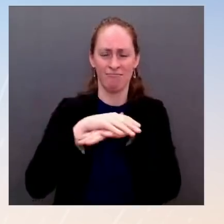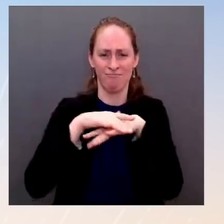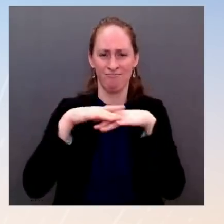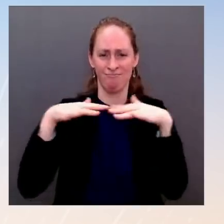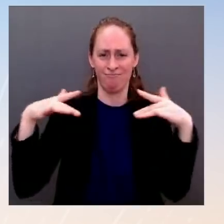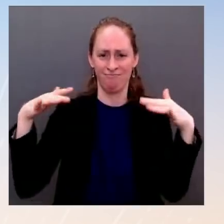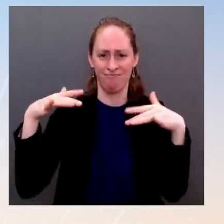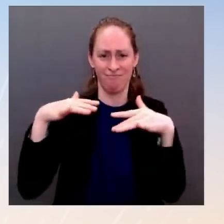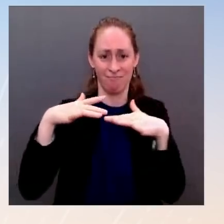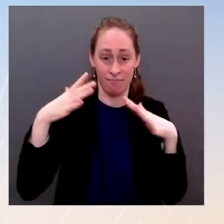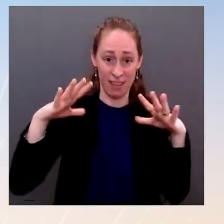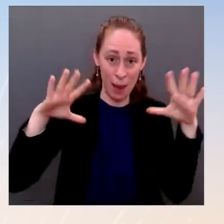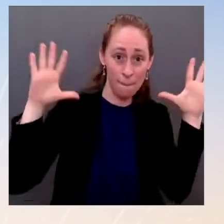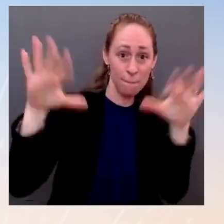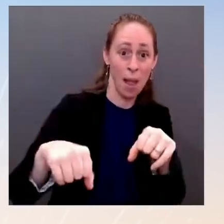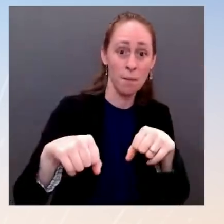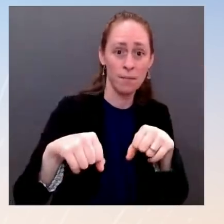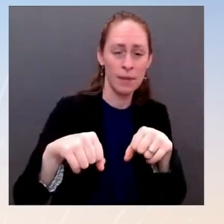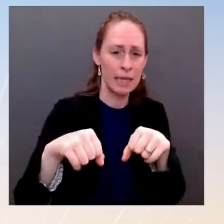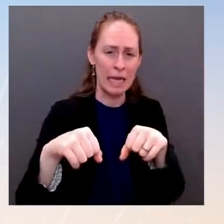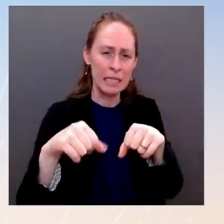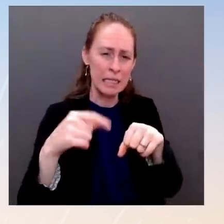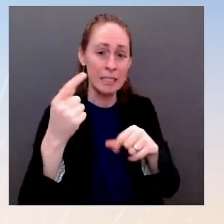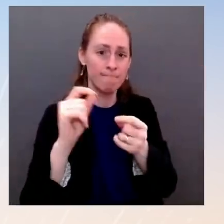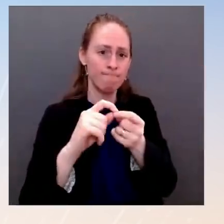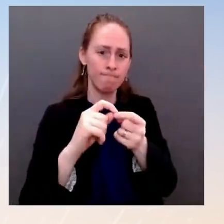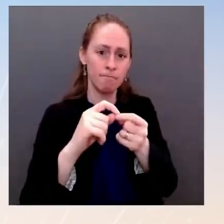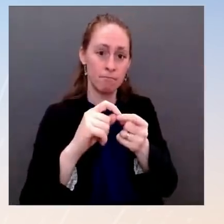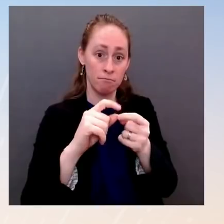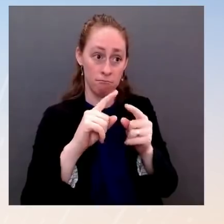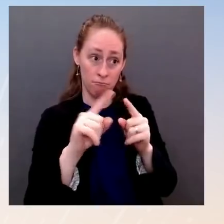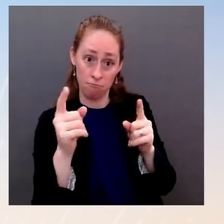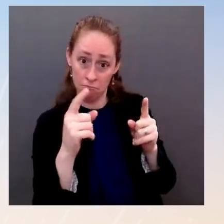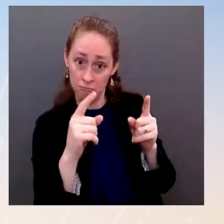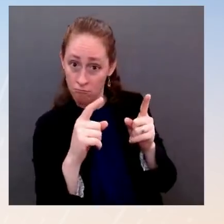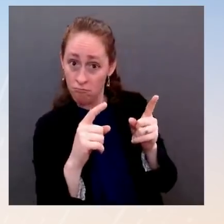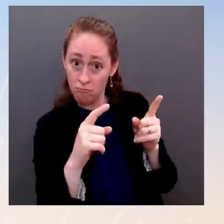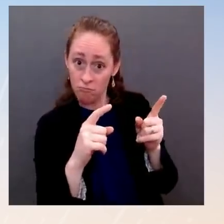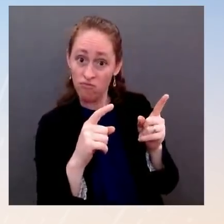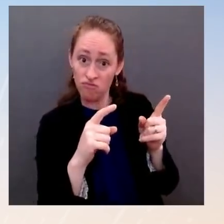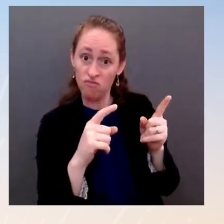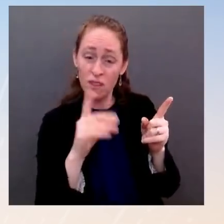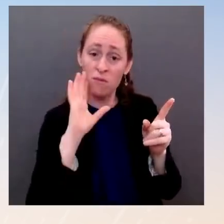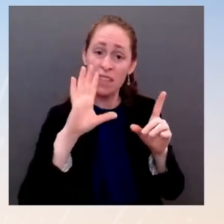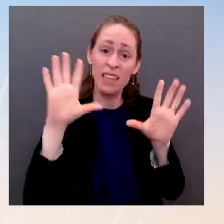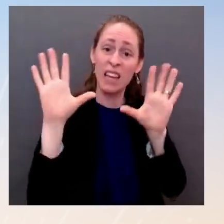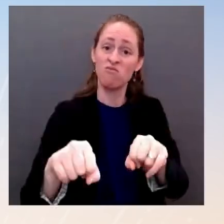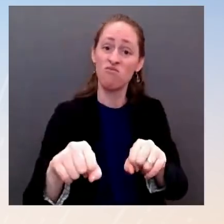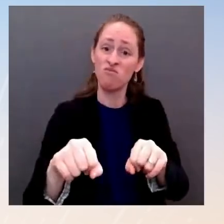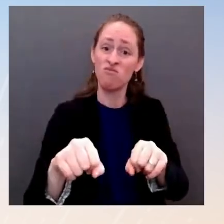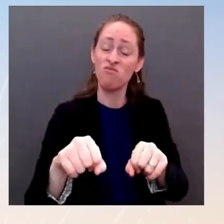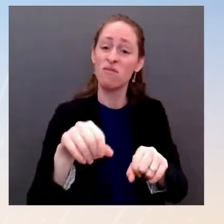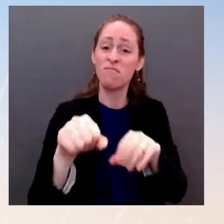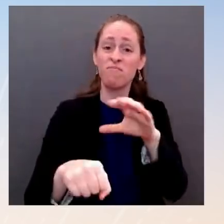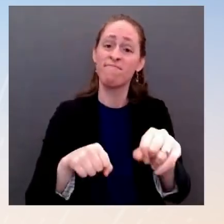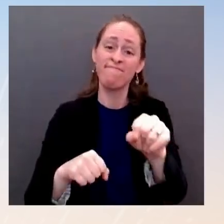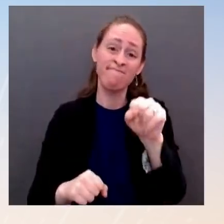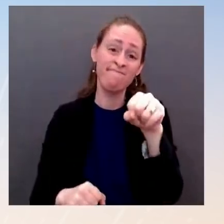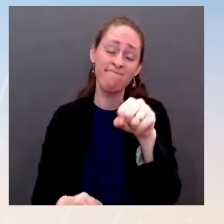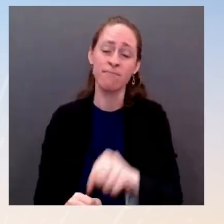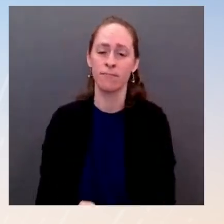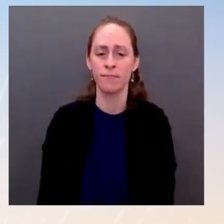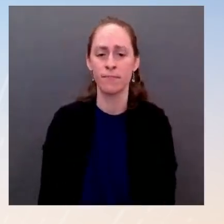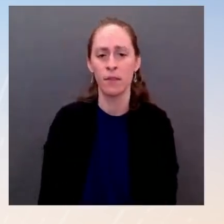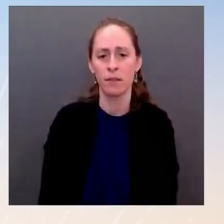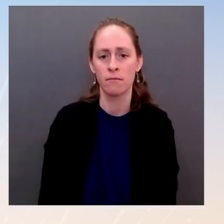commence a major military action against Ukraine. Yes. The Has NATO told the President that it will call up the NATO response force